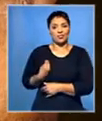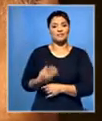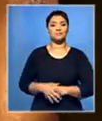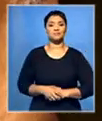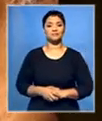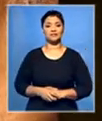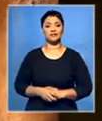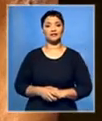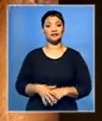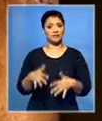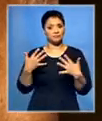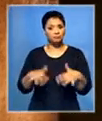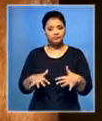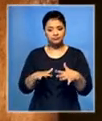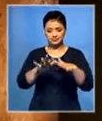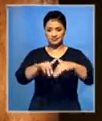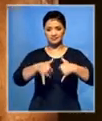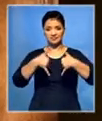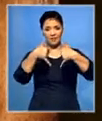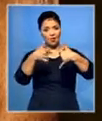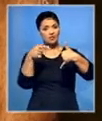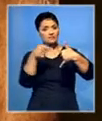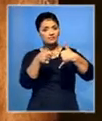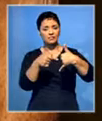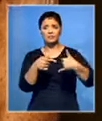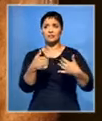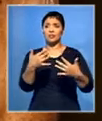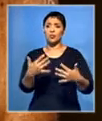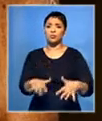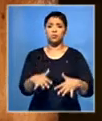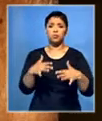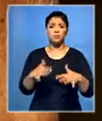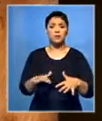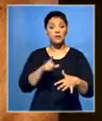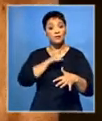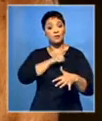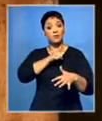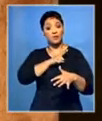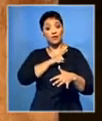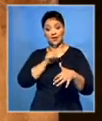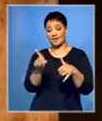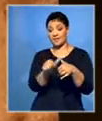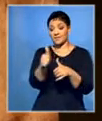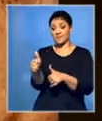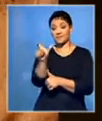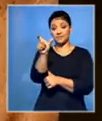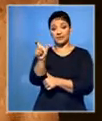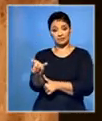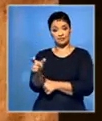a measure of the recognition you are receiving if the status of your peers